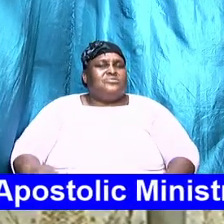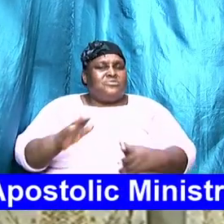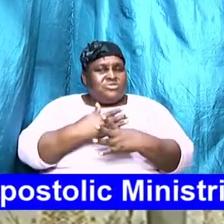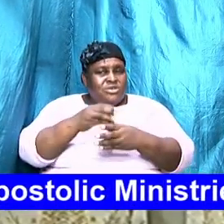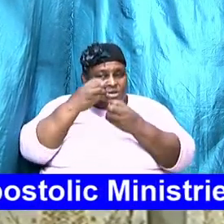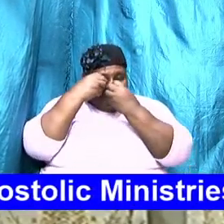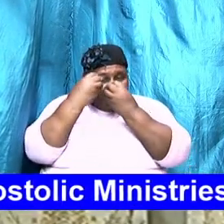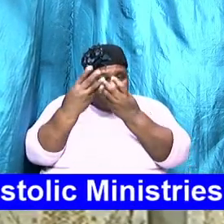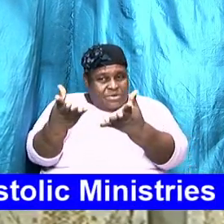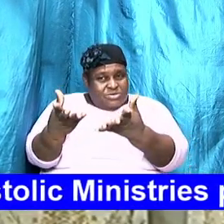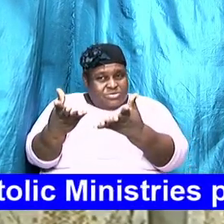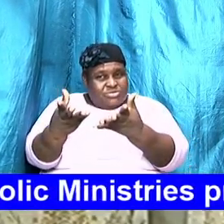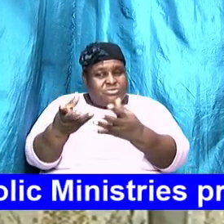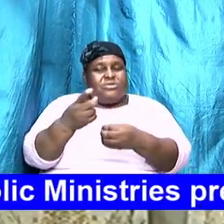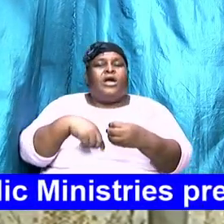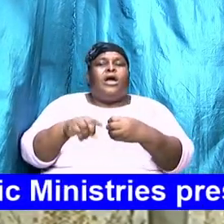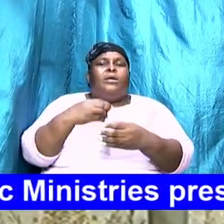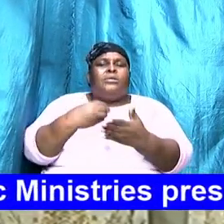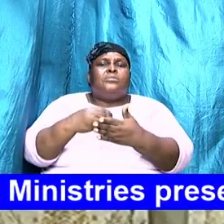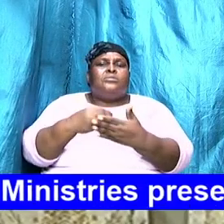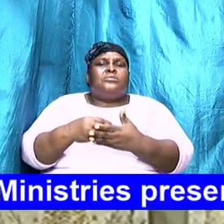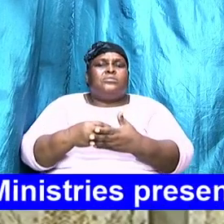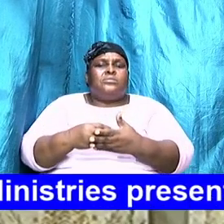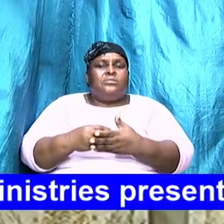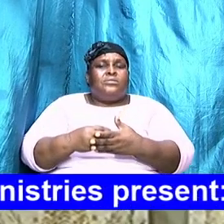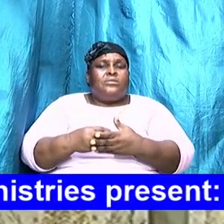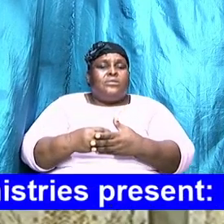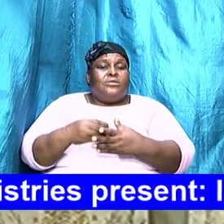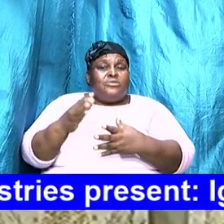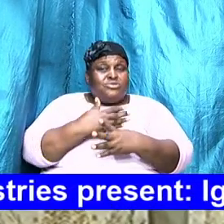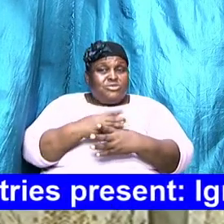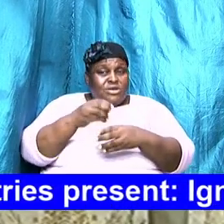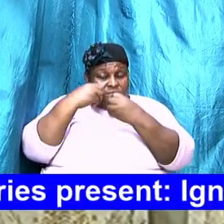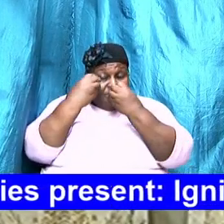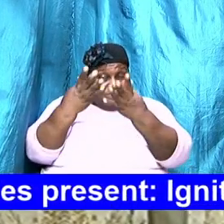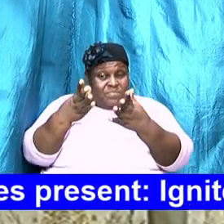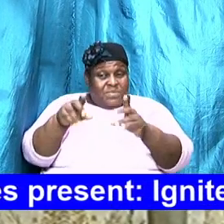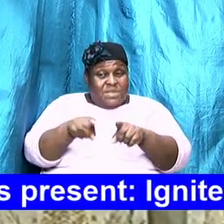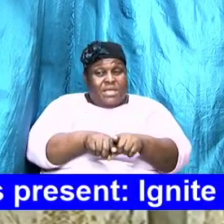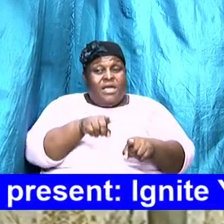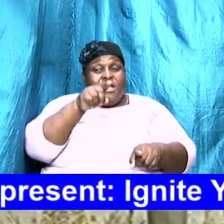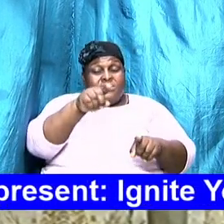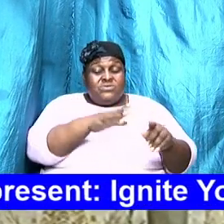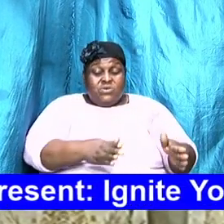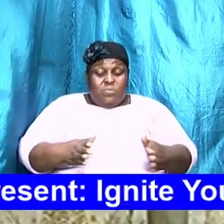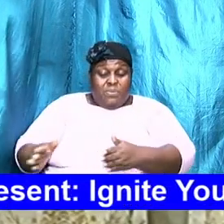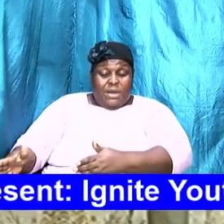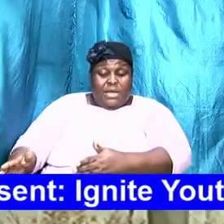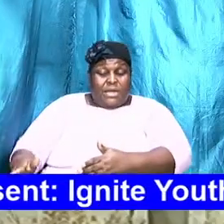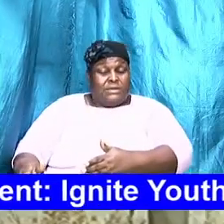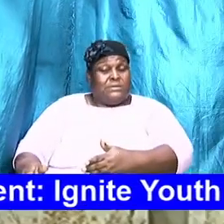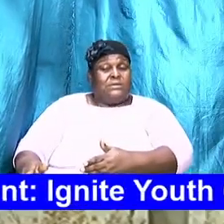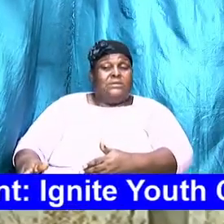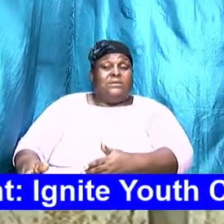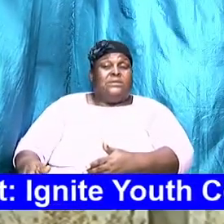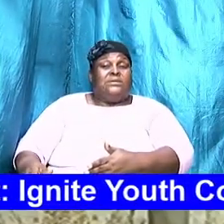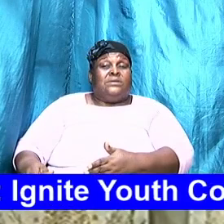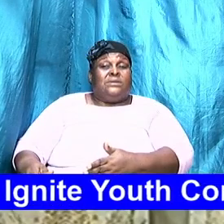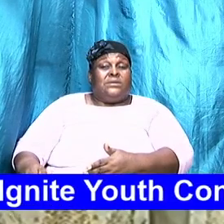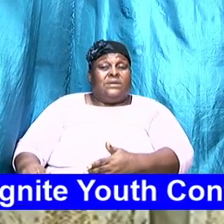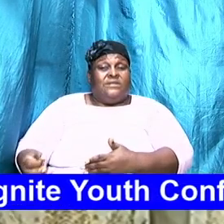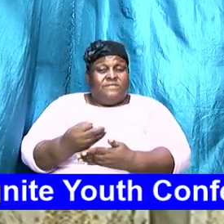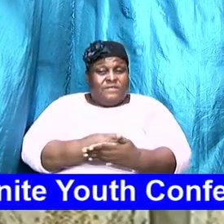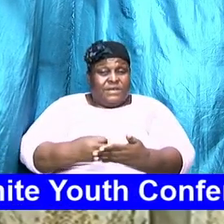about your money share information as you plan and as you budget it is our life